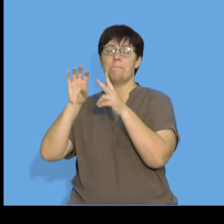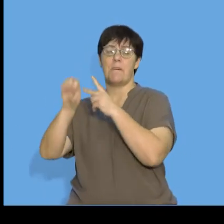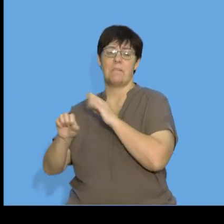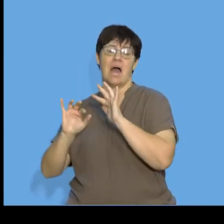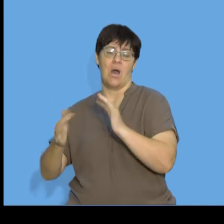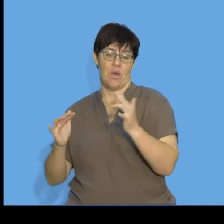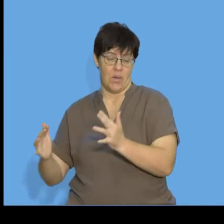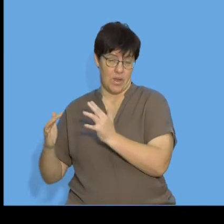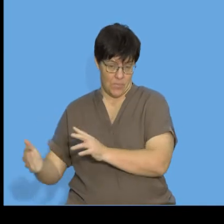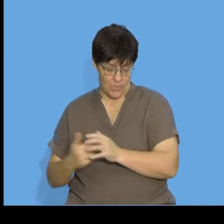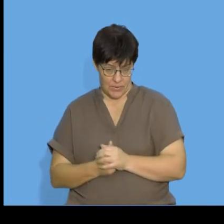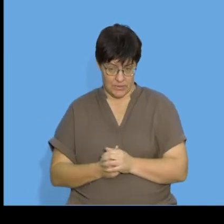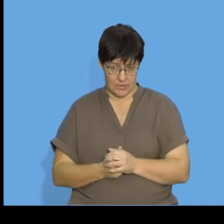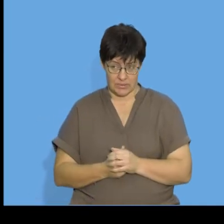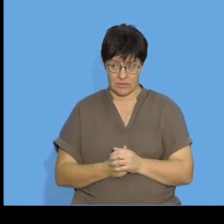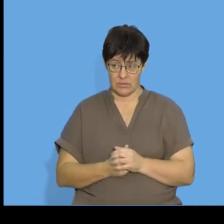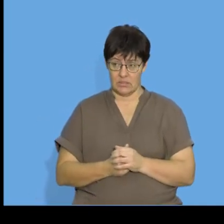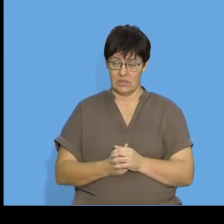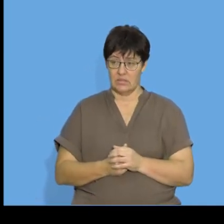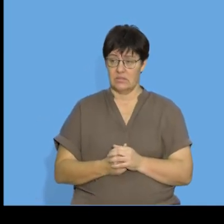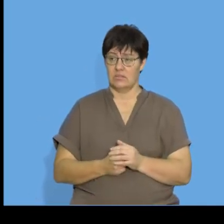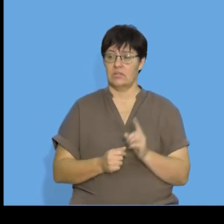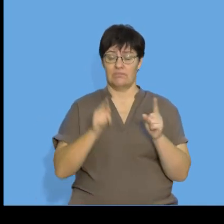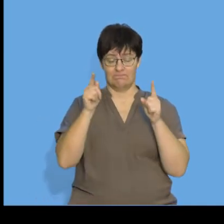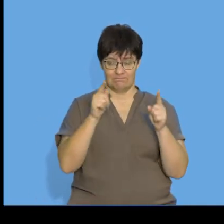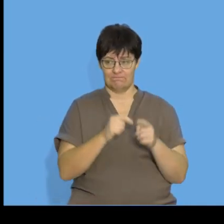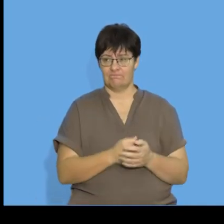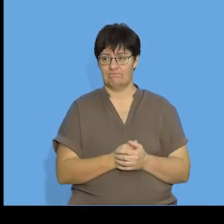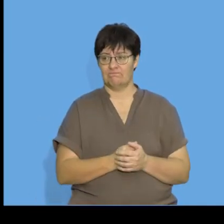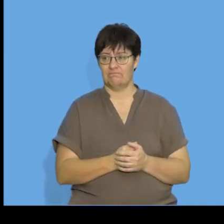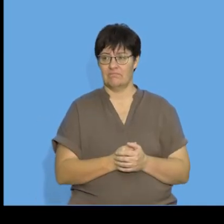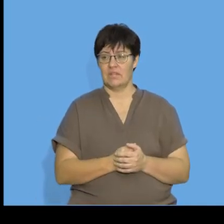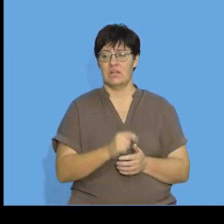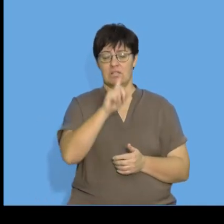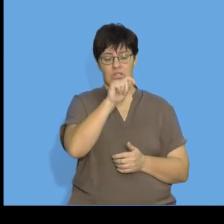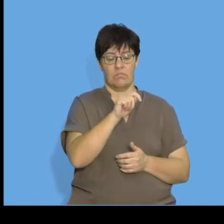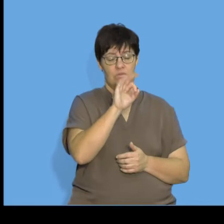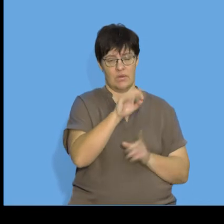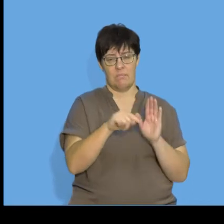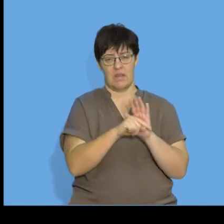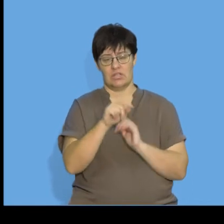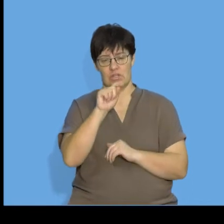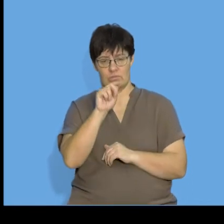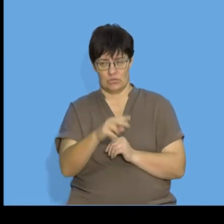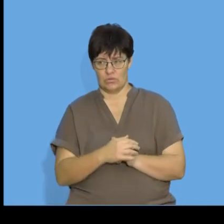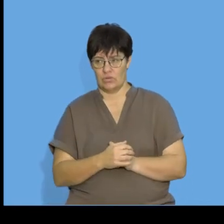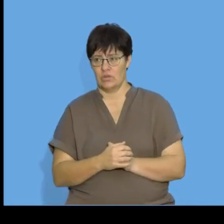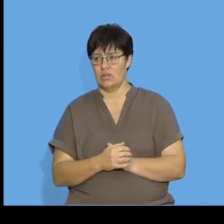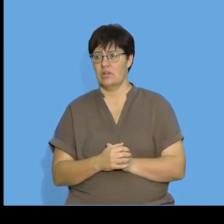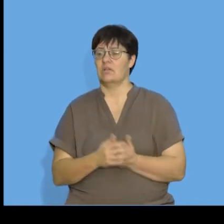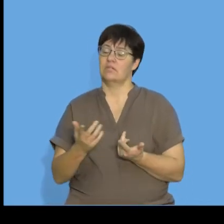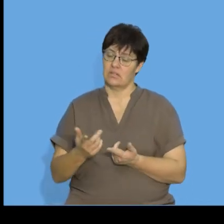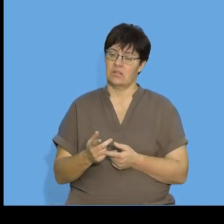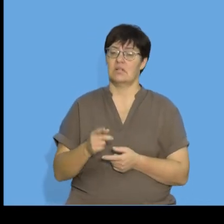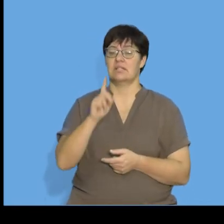that the first difference between term three and term two is just term three minus term two. The